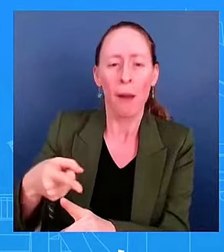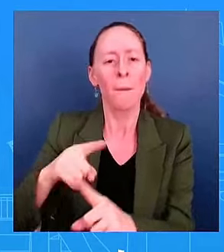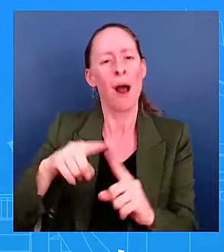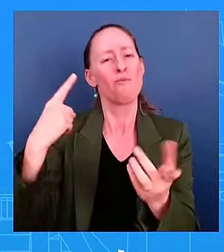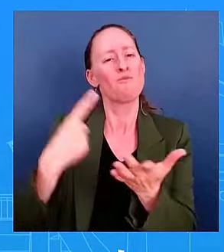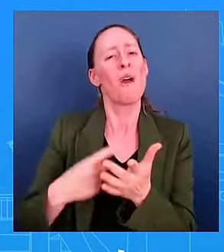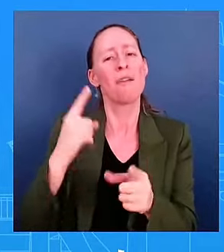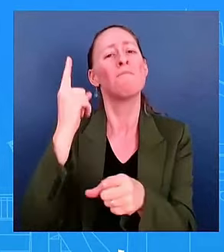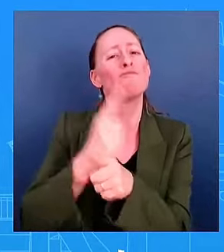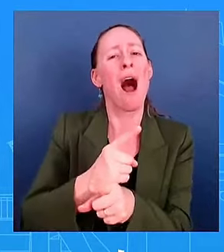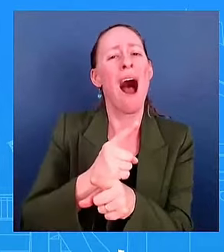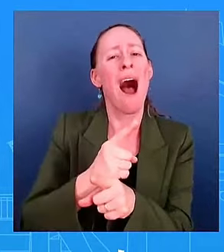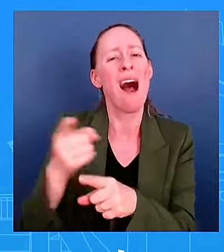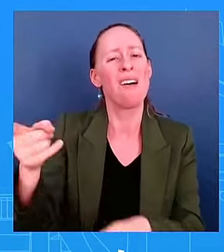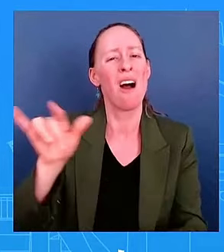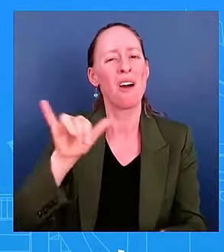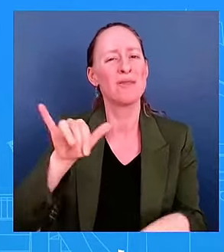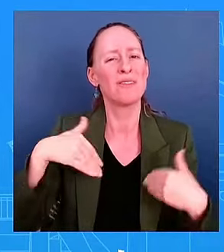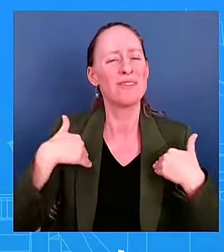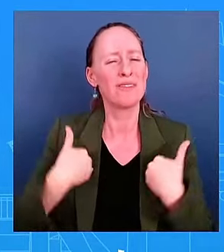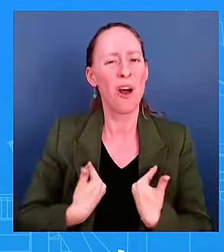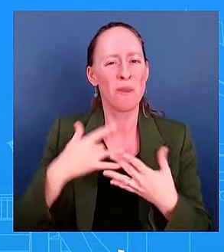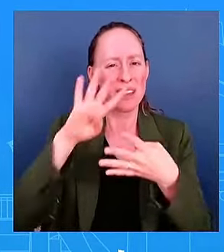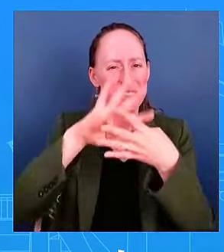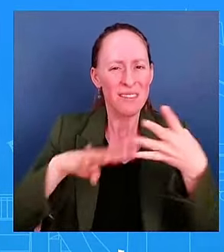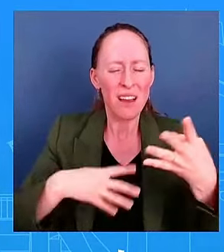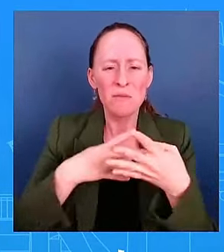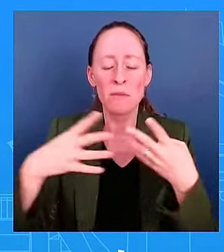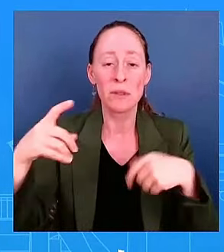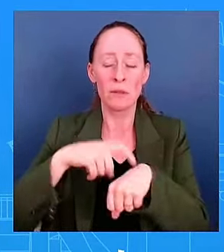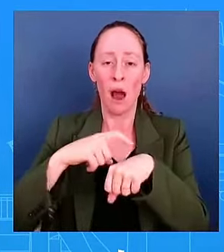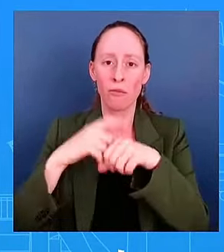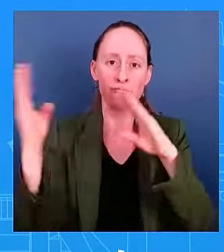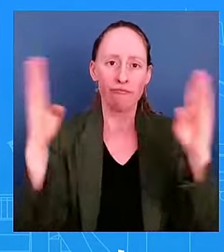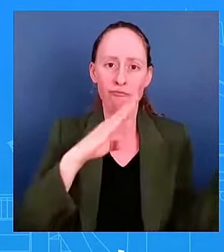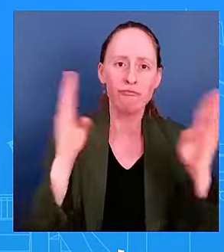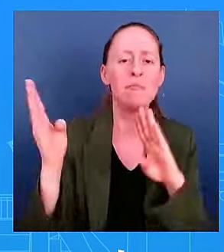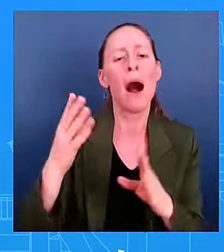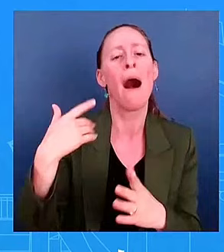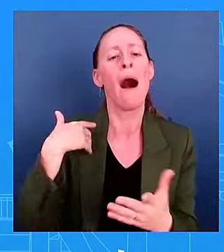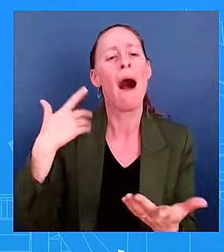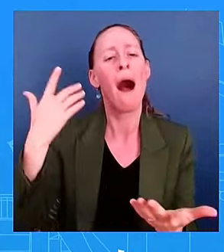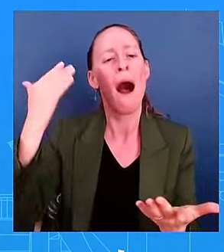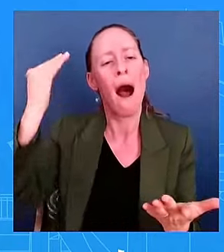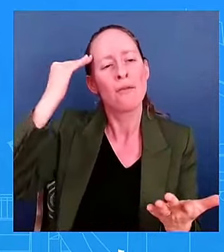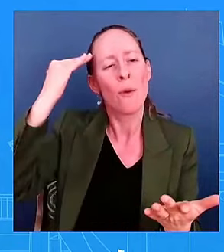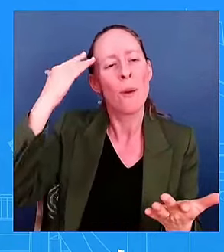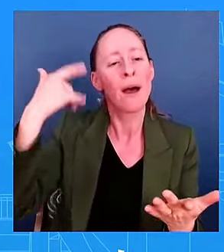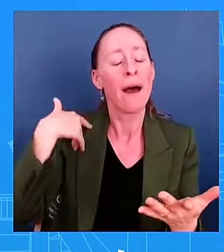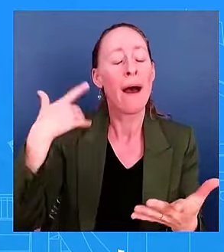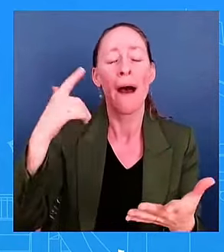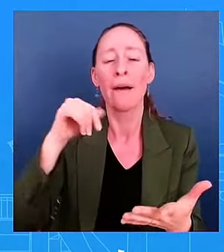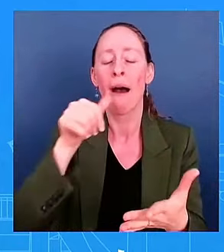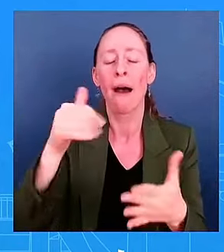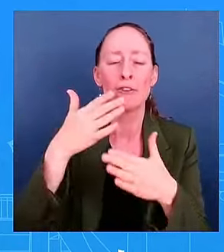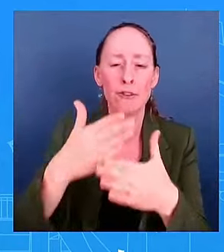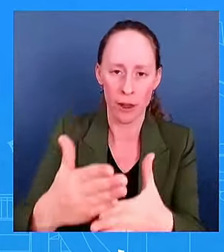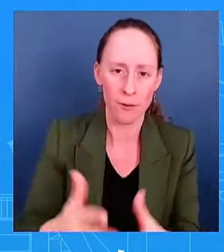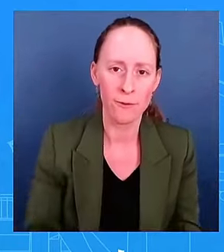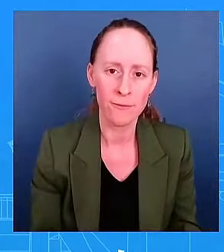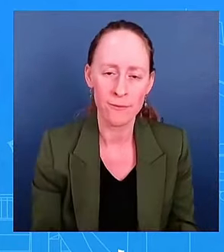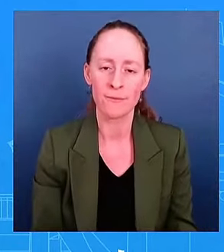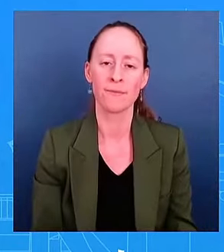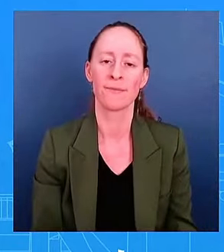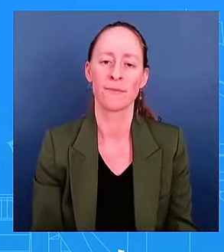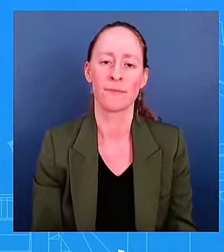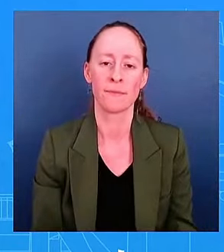was the schedule and the cold. And I did, I was aware of that yesterday. Can I just ask one other broader question? The president, and I know you will remember